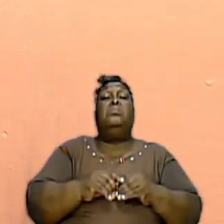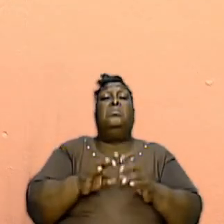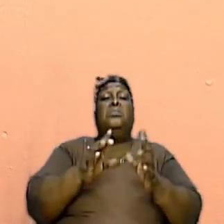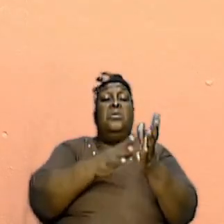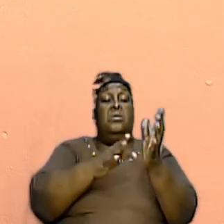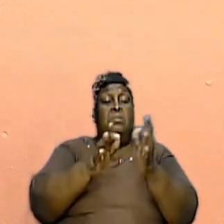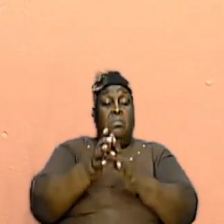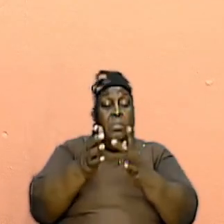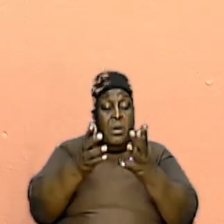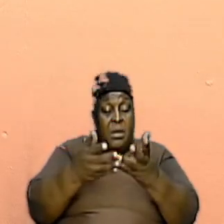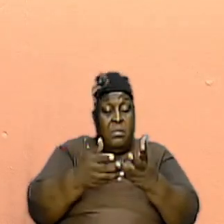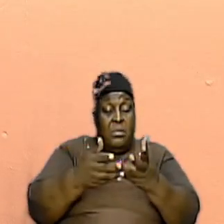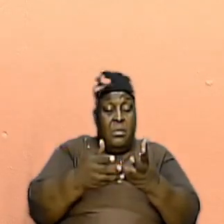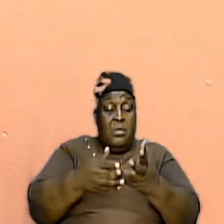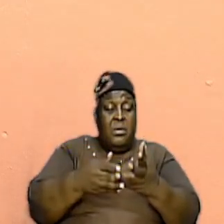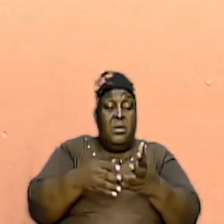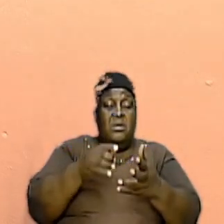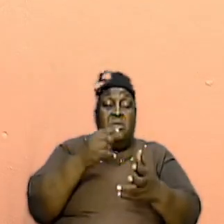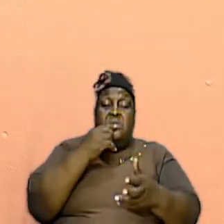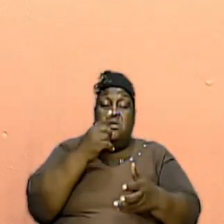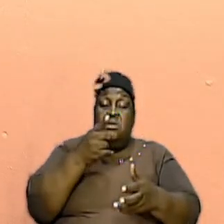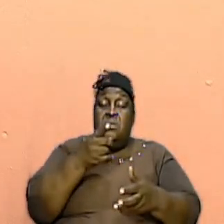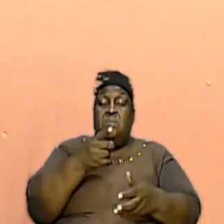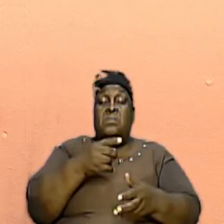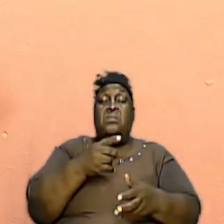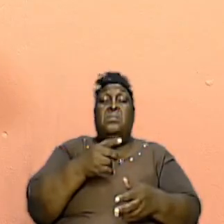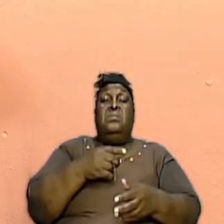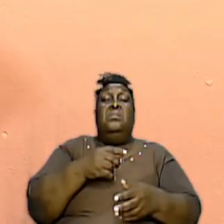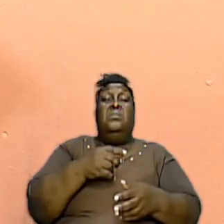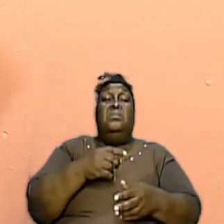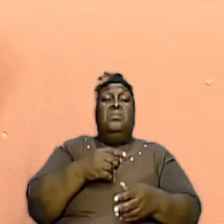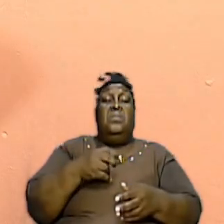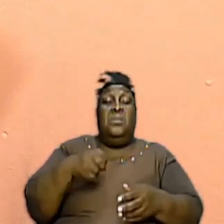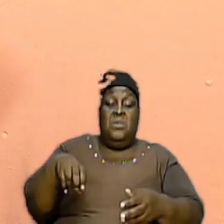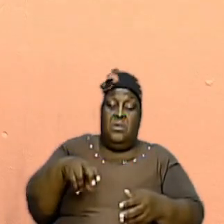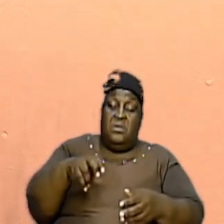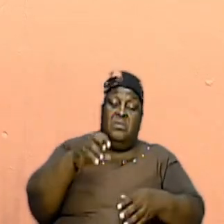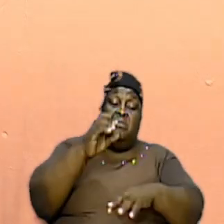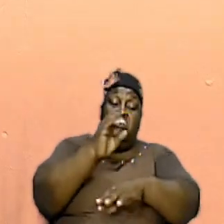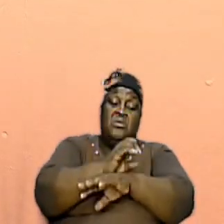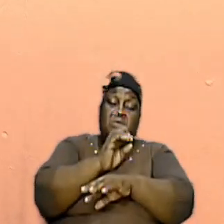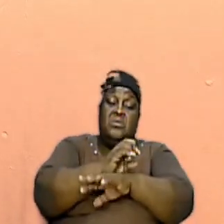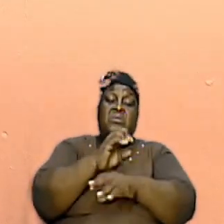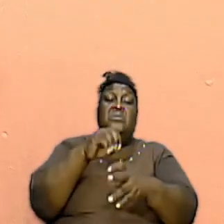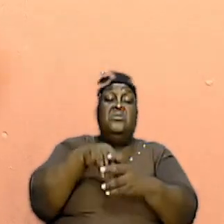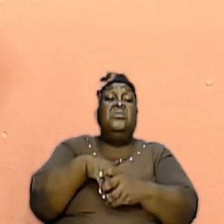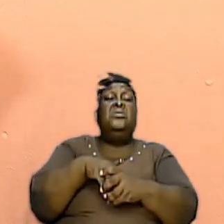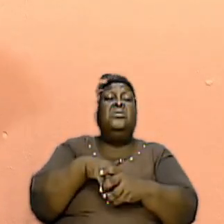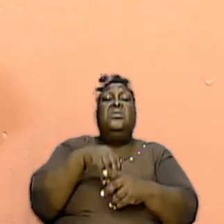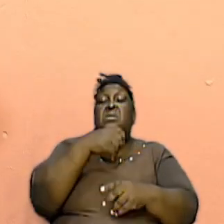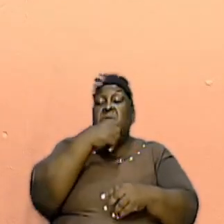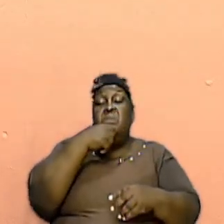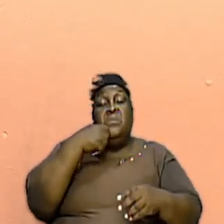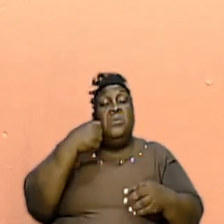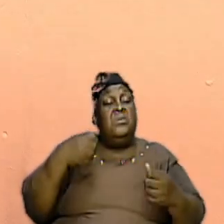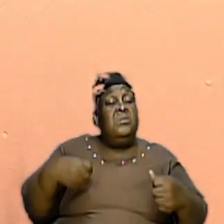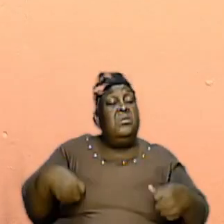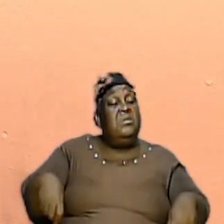Pulling From A Situation In The Journeys Of The Church In The Wilderness As They Were Going Through The Wilderness